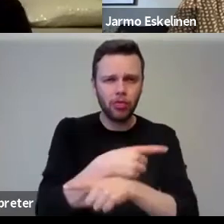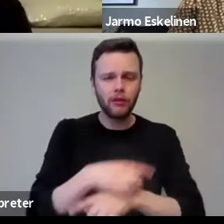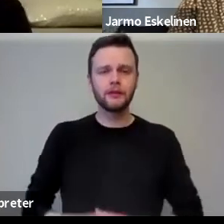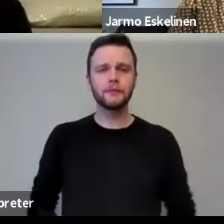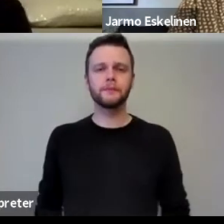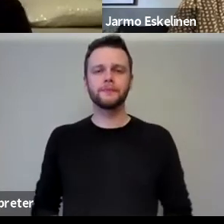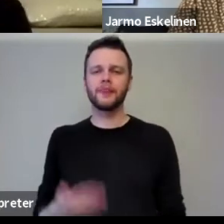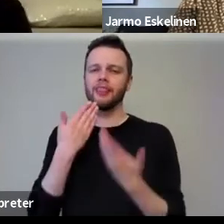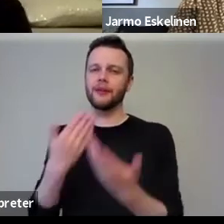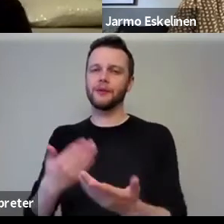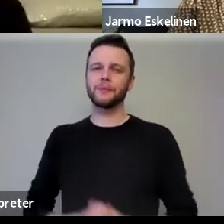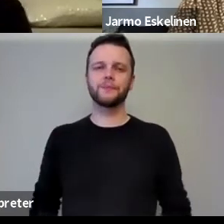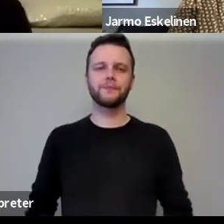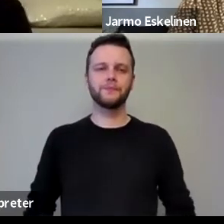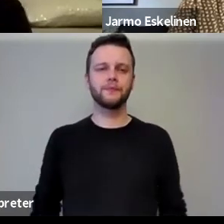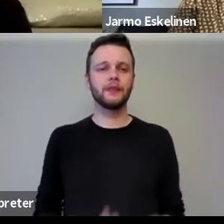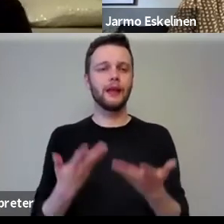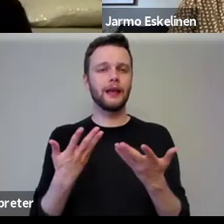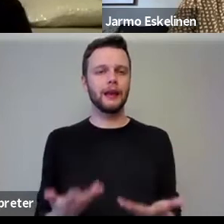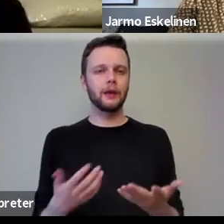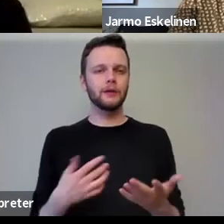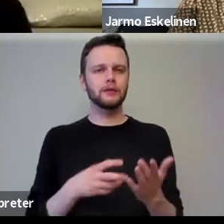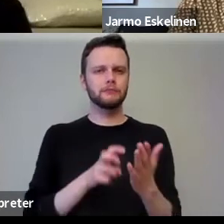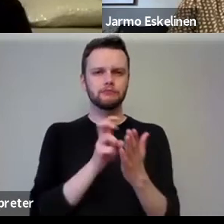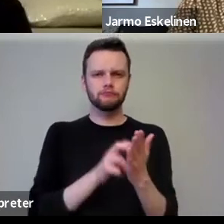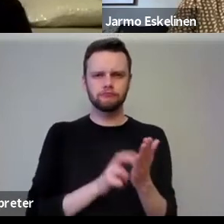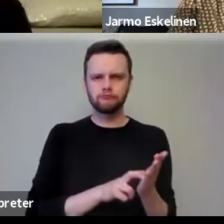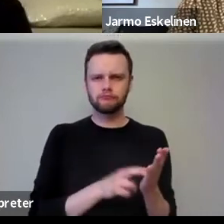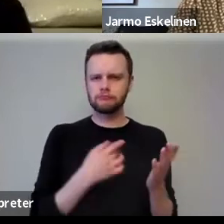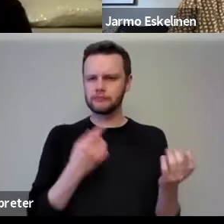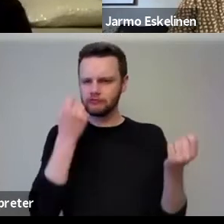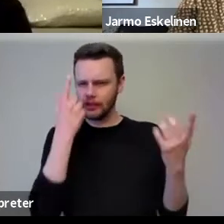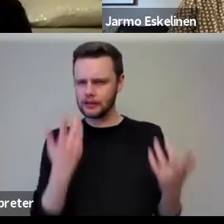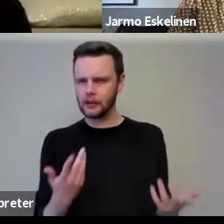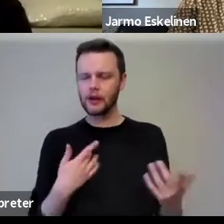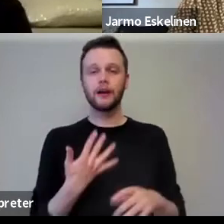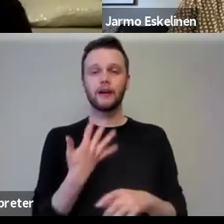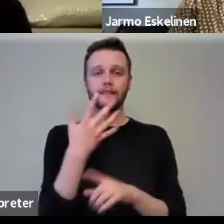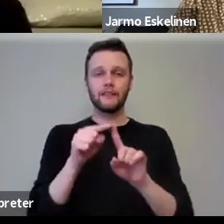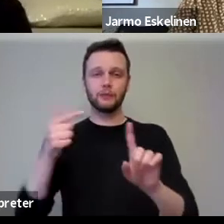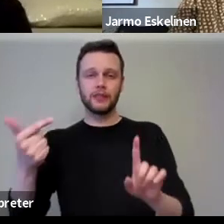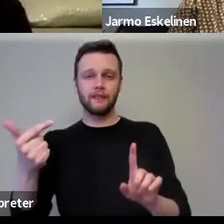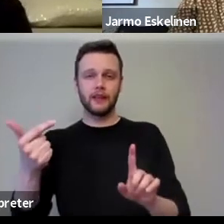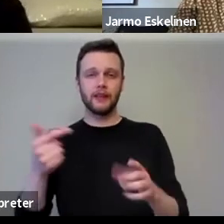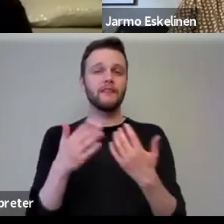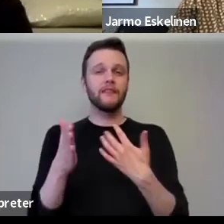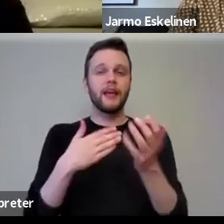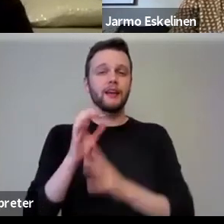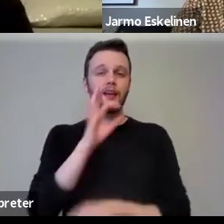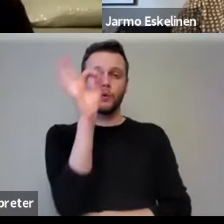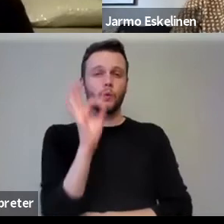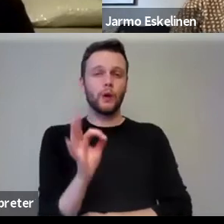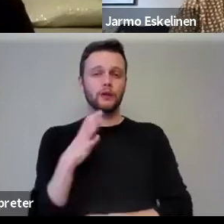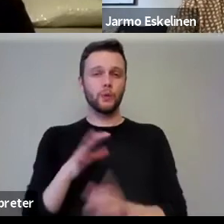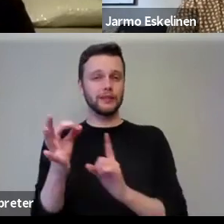Thank you. I'm going to just note that we are now, uh, at five to seven. If anybody in the audience has got any questions that they want